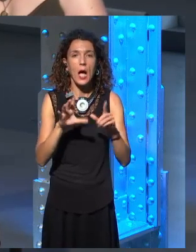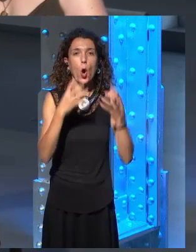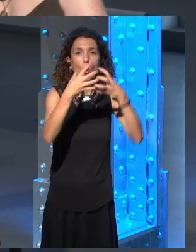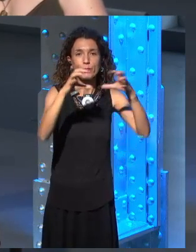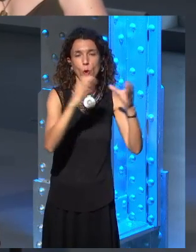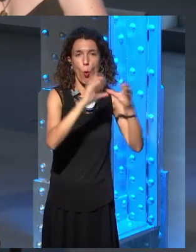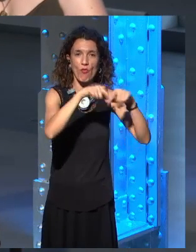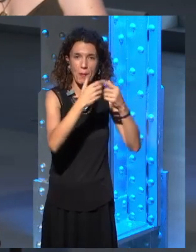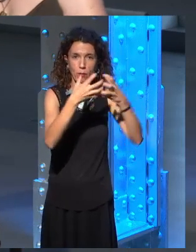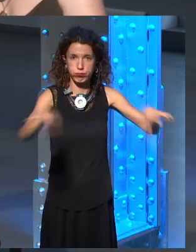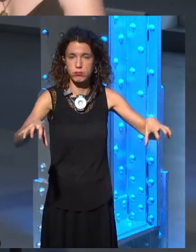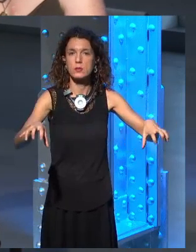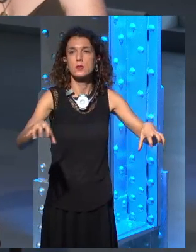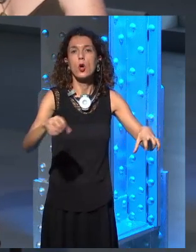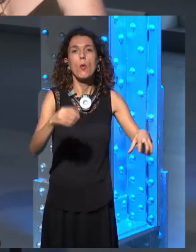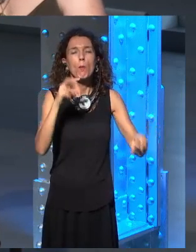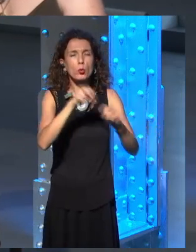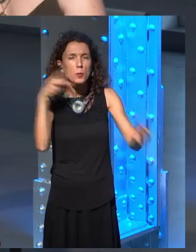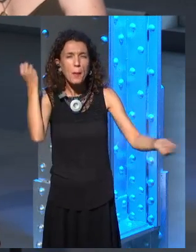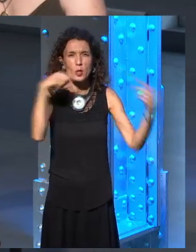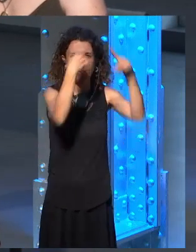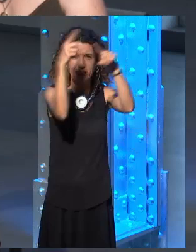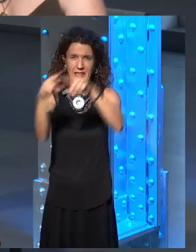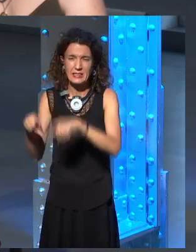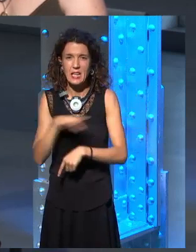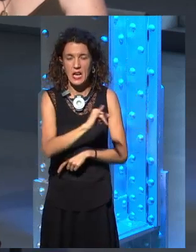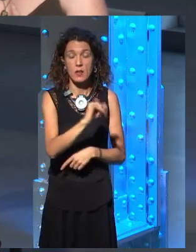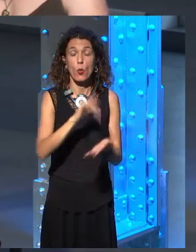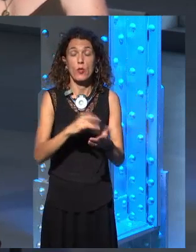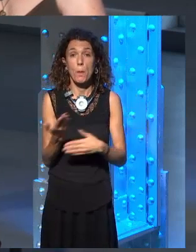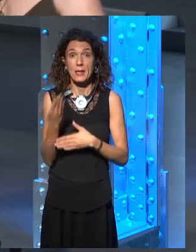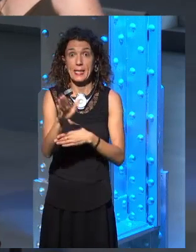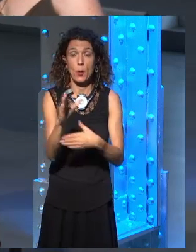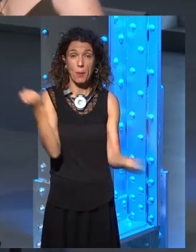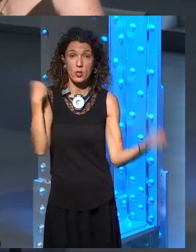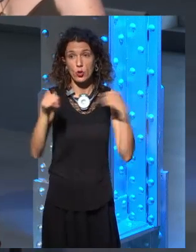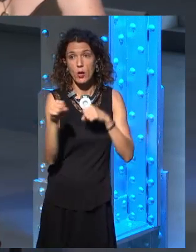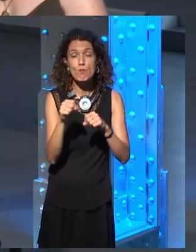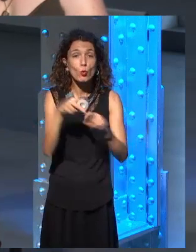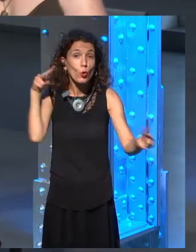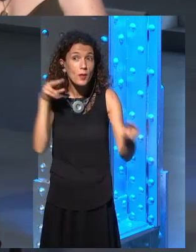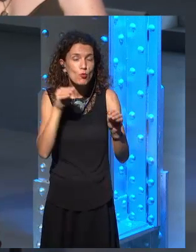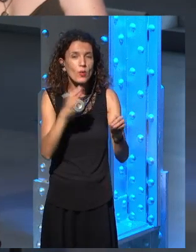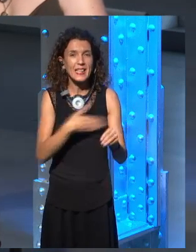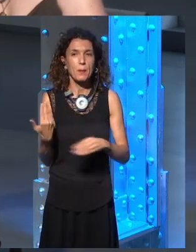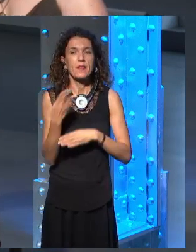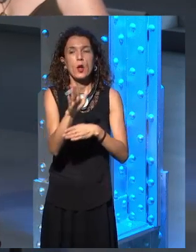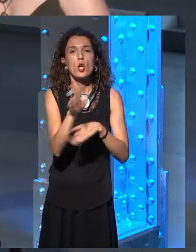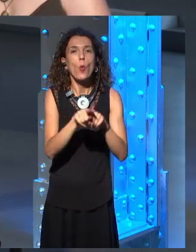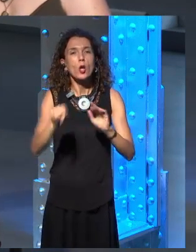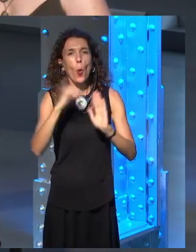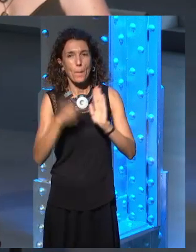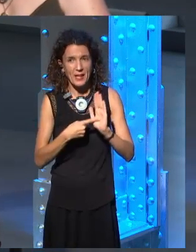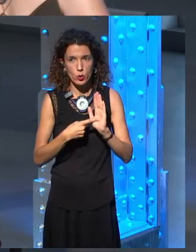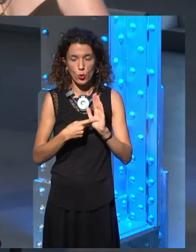wants to, when he has introduced someone as a point of view, he wants to complete that story. Complete that